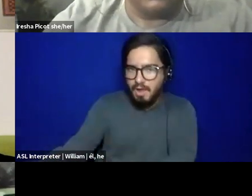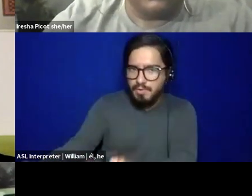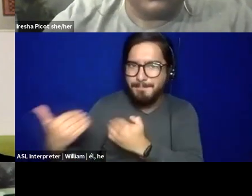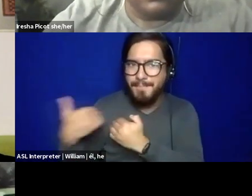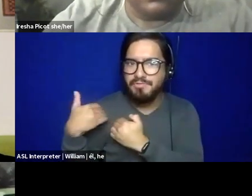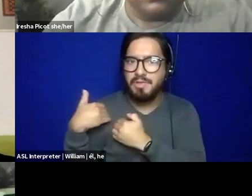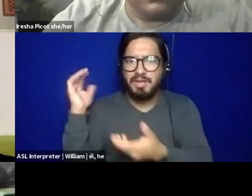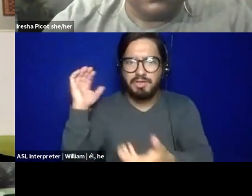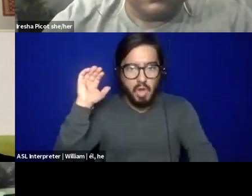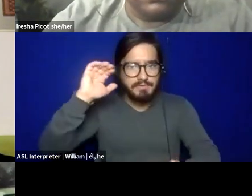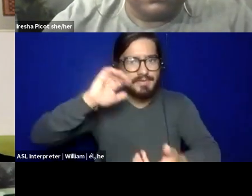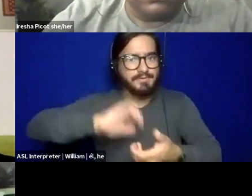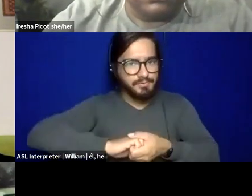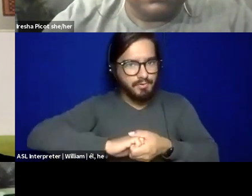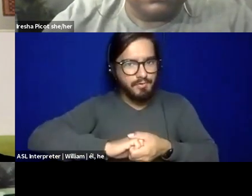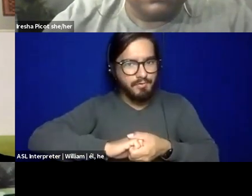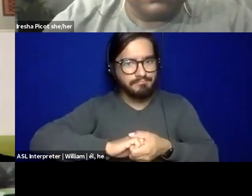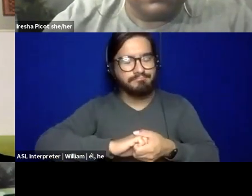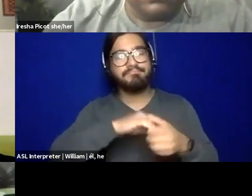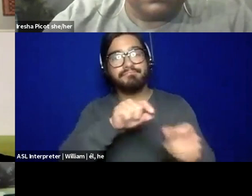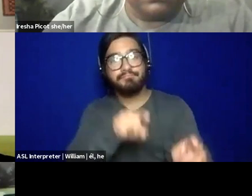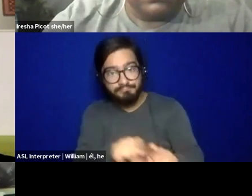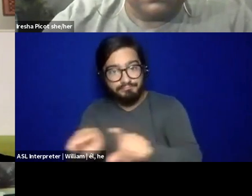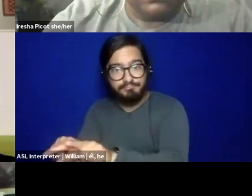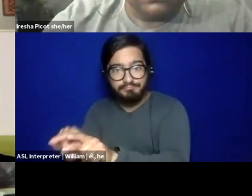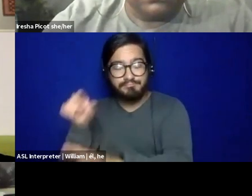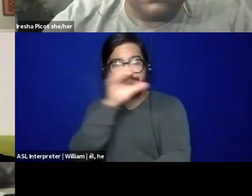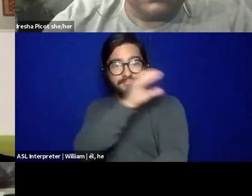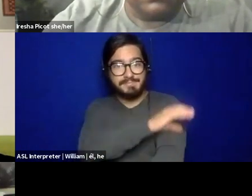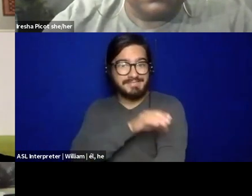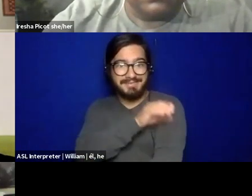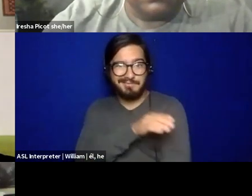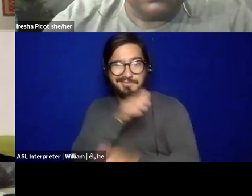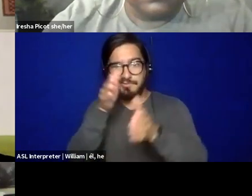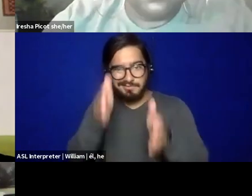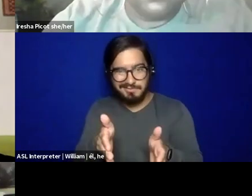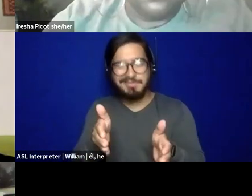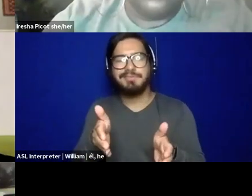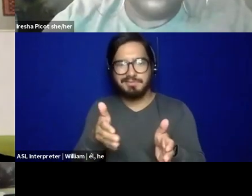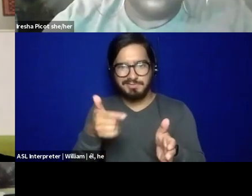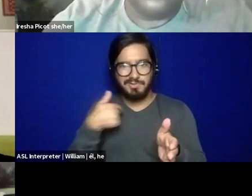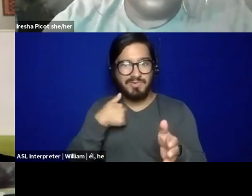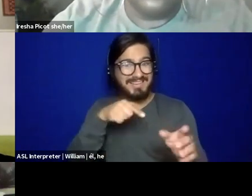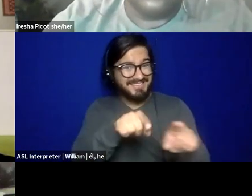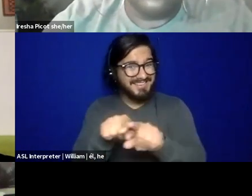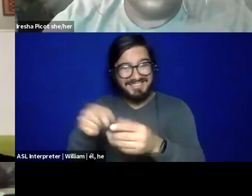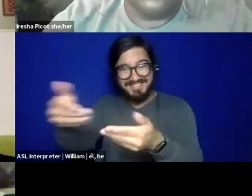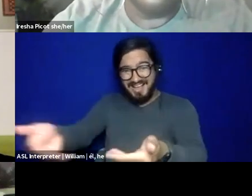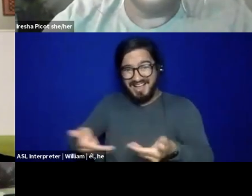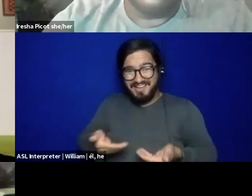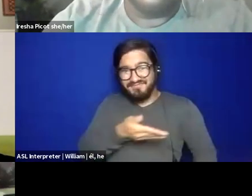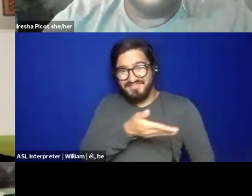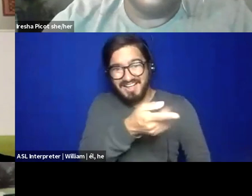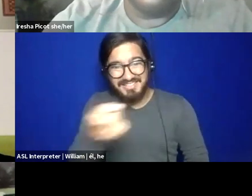together. Um, and to also as clinicians, when we're in positions to be able to also invite students